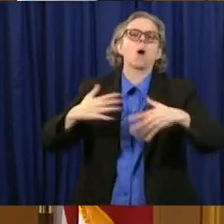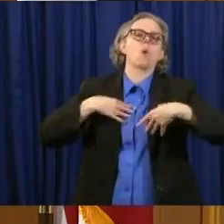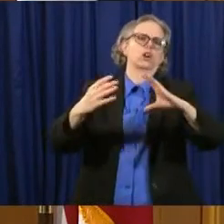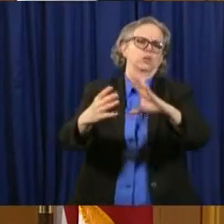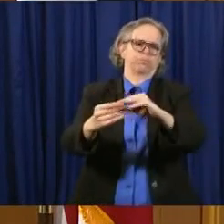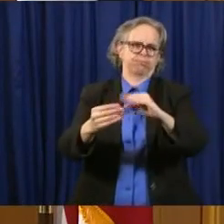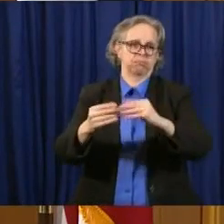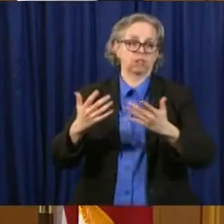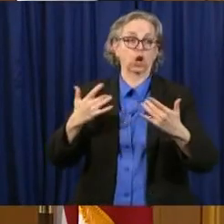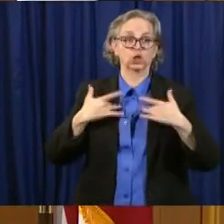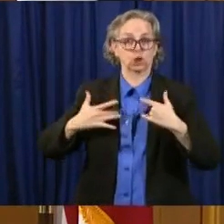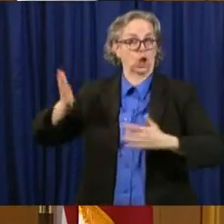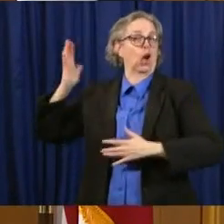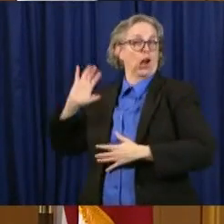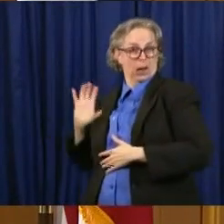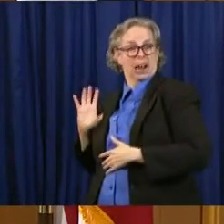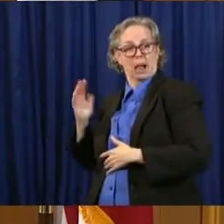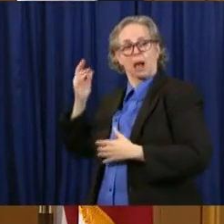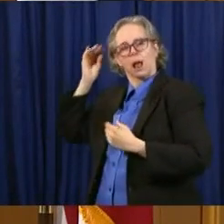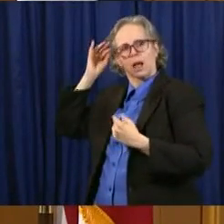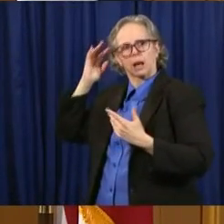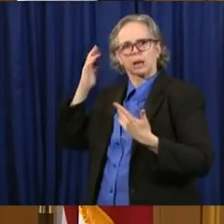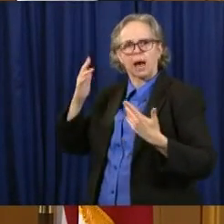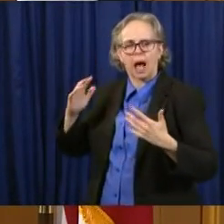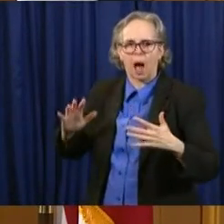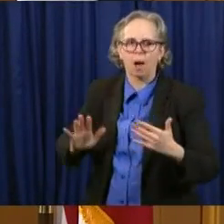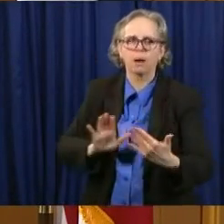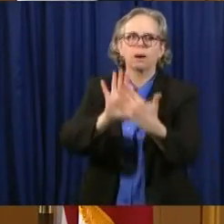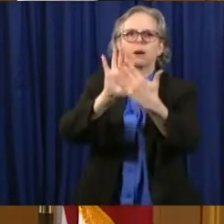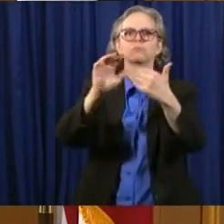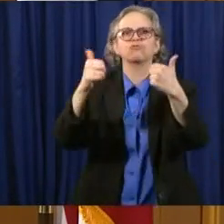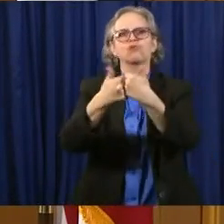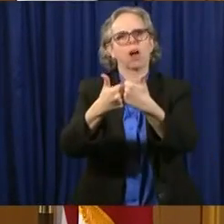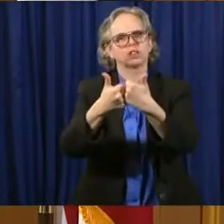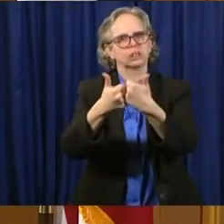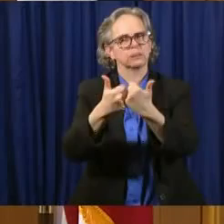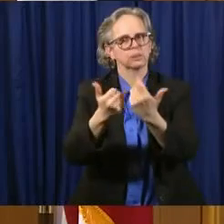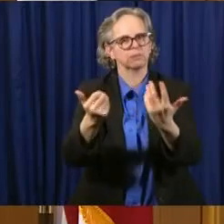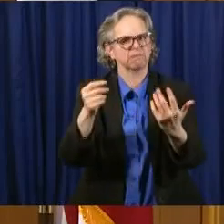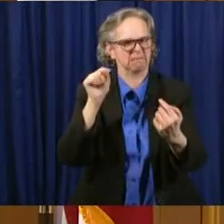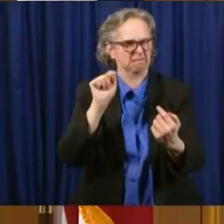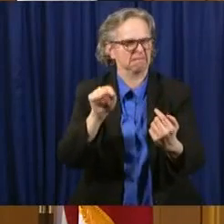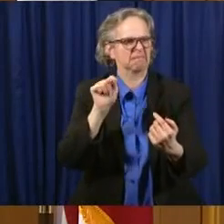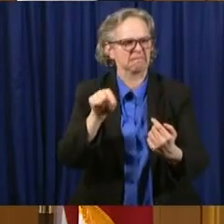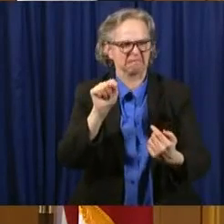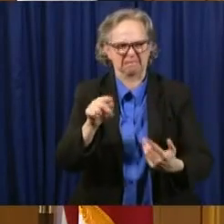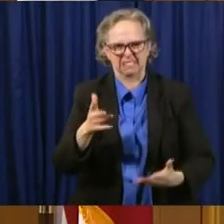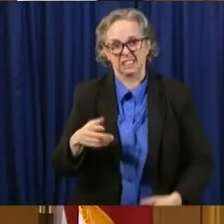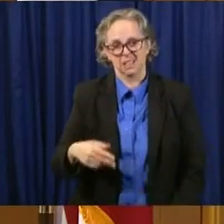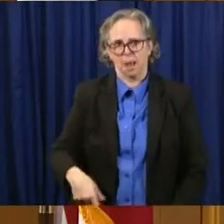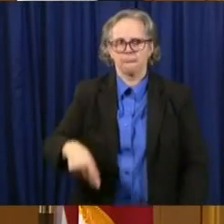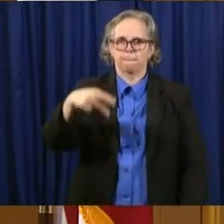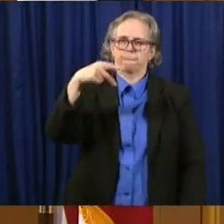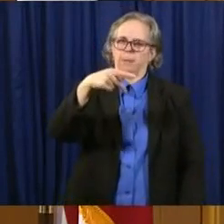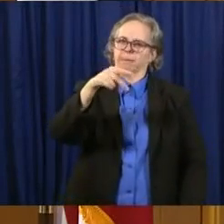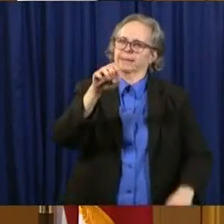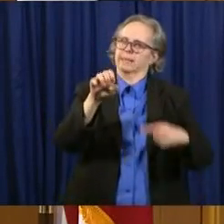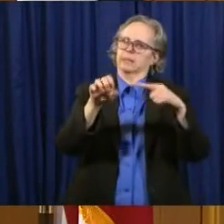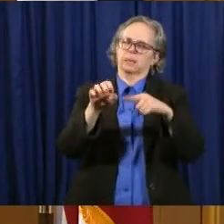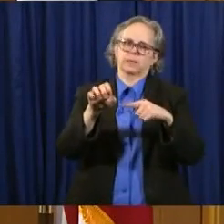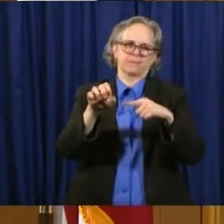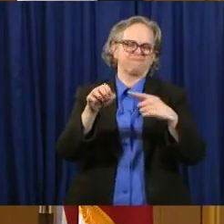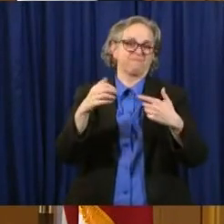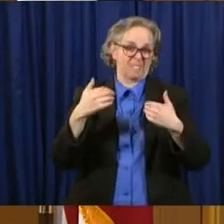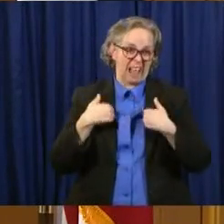today, uh, and that is that we have enough personal protection equipment for the hospitals, uh, for people working in the